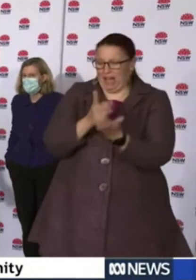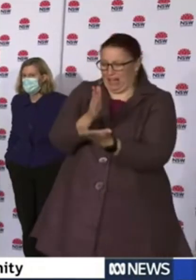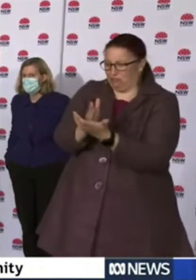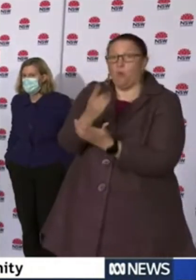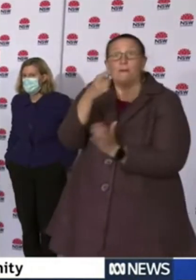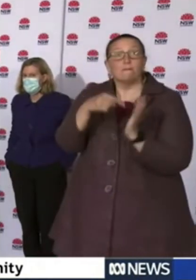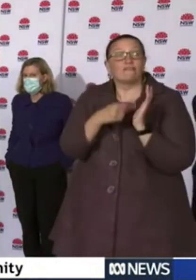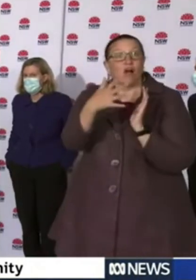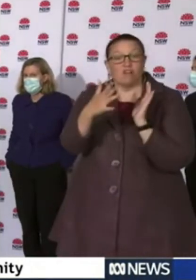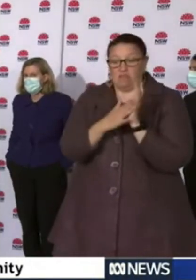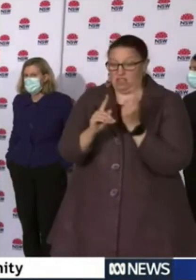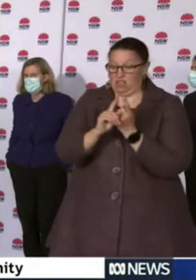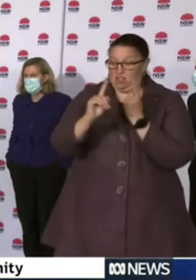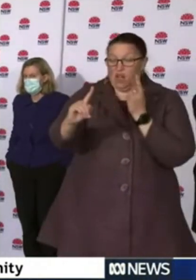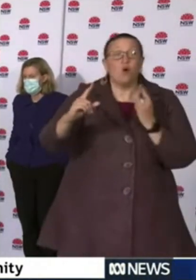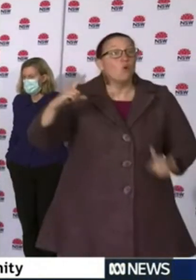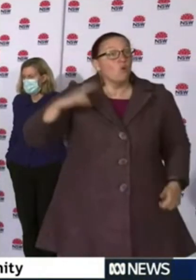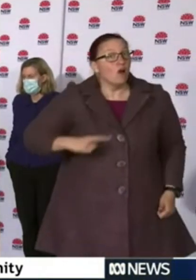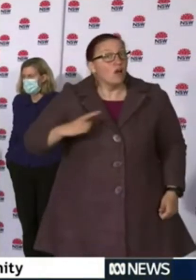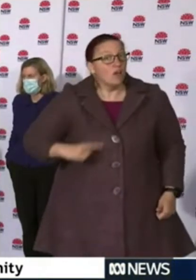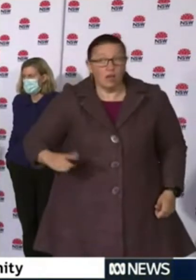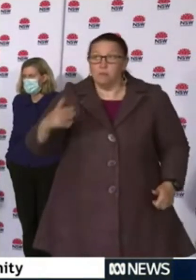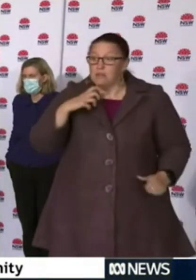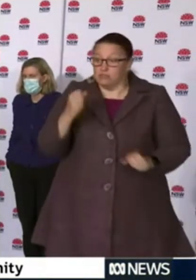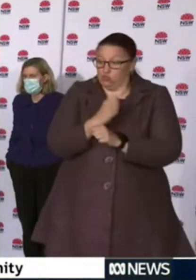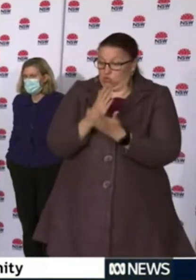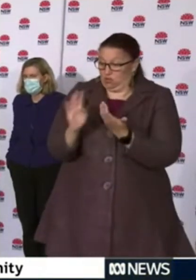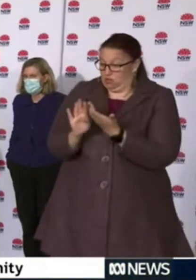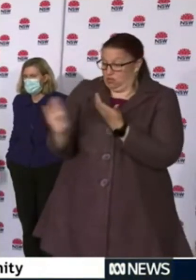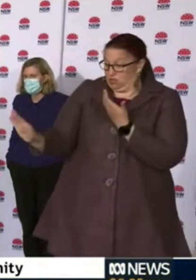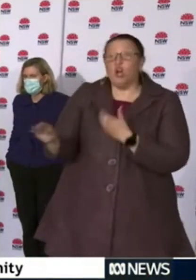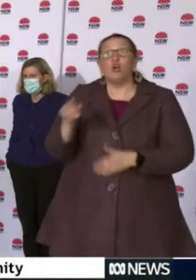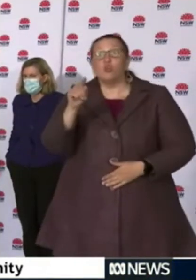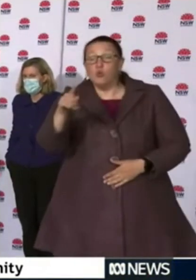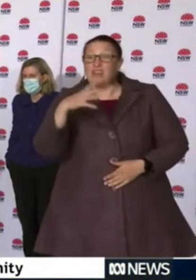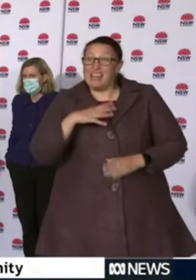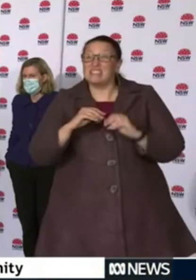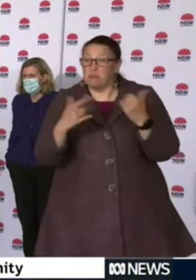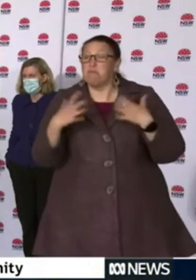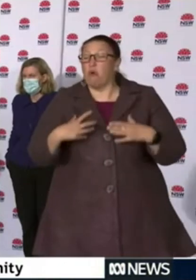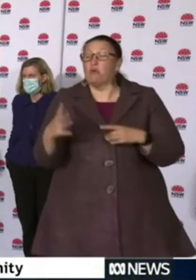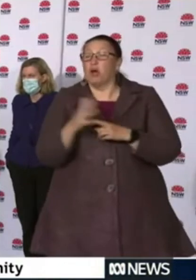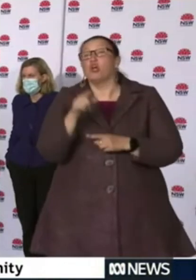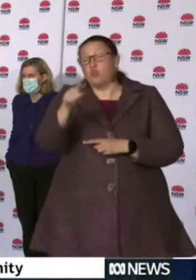1.5 metre social distance. So if you need something that you can work on, James work on 1.5 metres. Oh Great Konami! What's the chance do, Neumann and